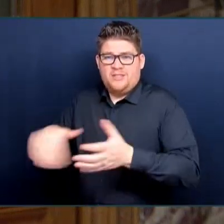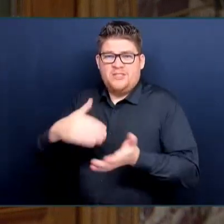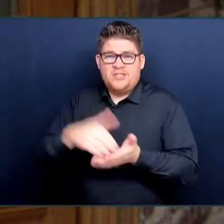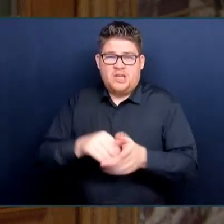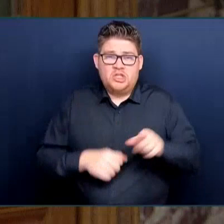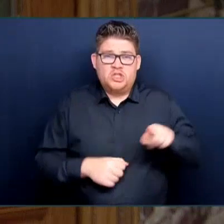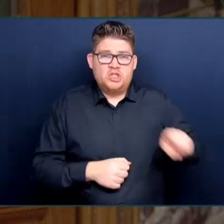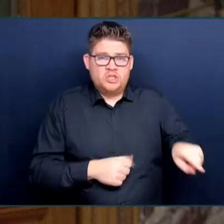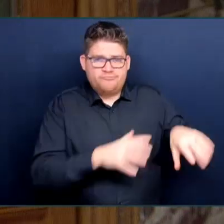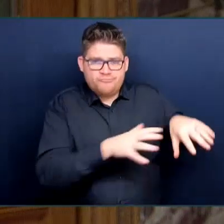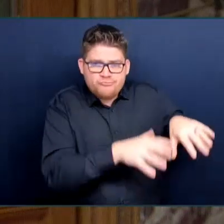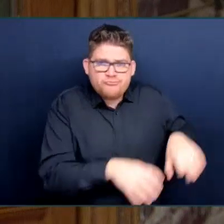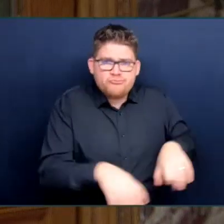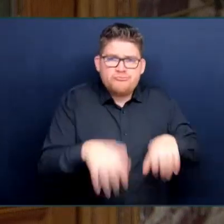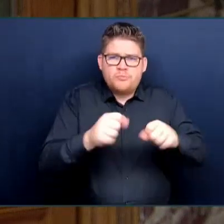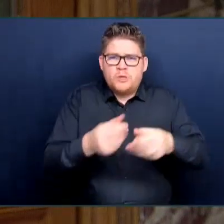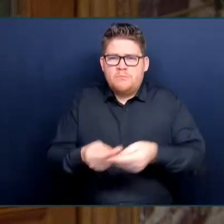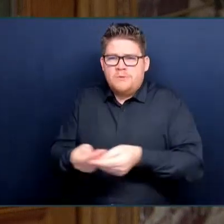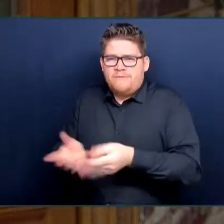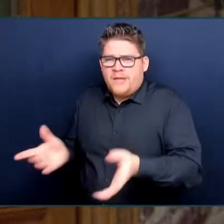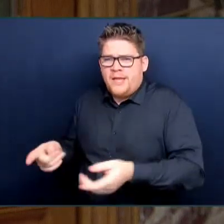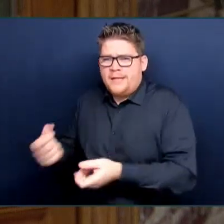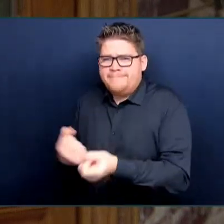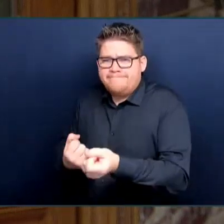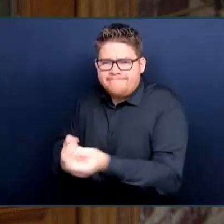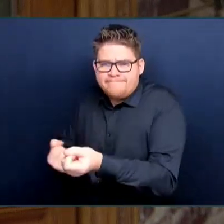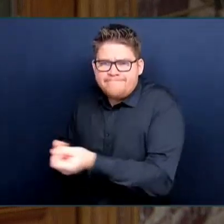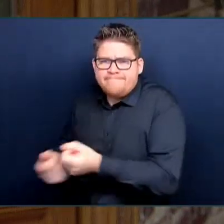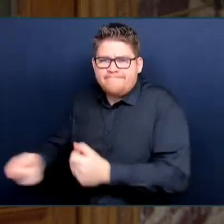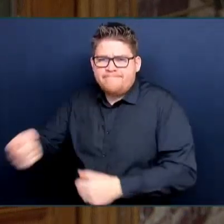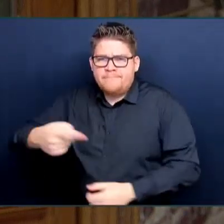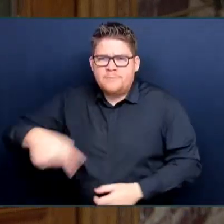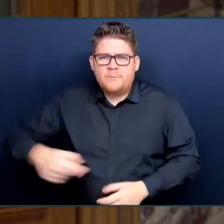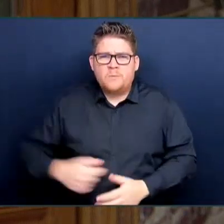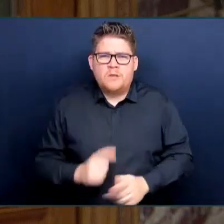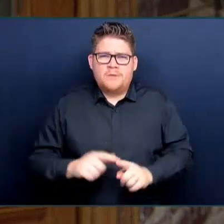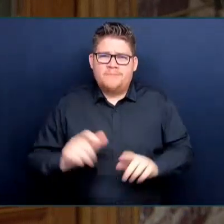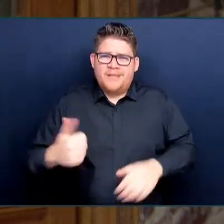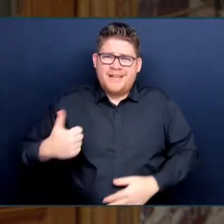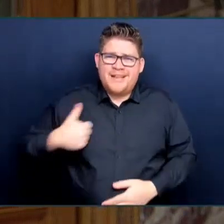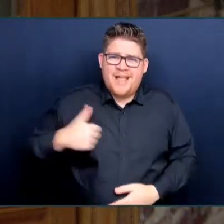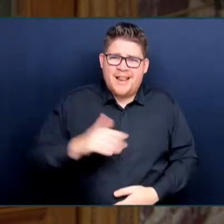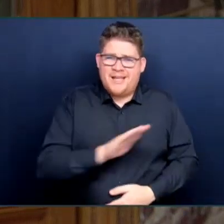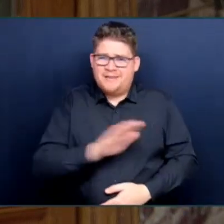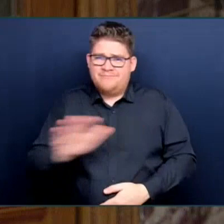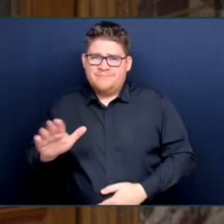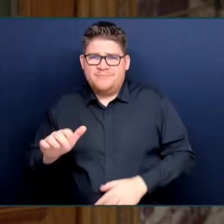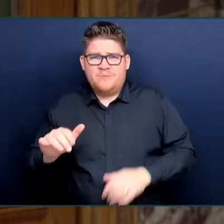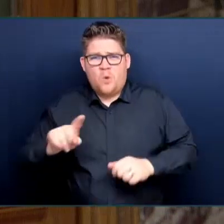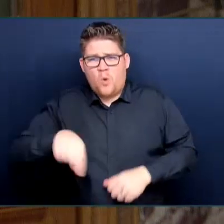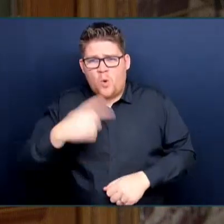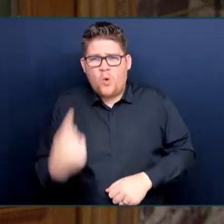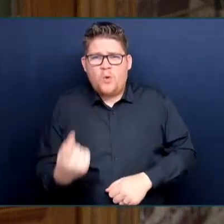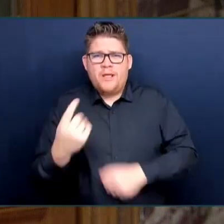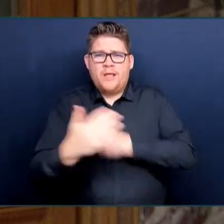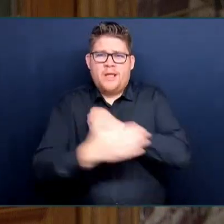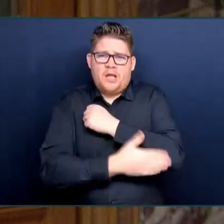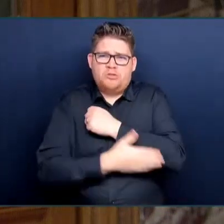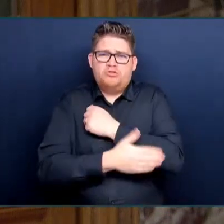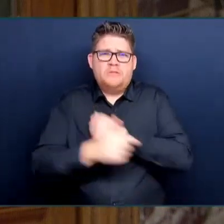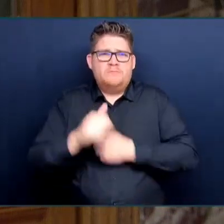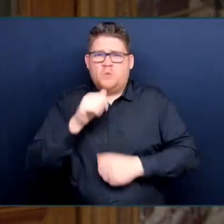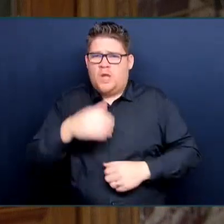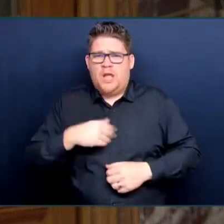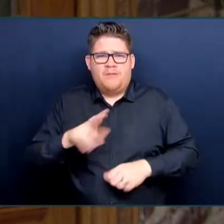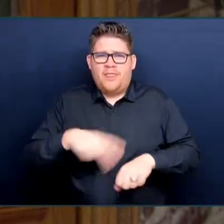country without a national school food program. But BC has the opportunity to lead the way. Honourable Speaker, I'm asking